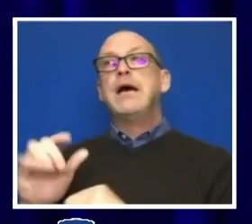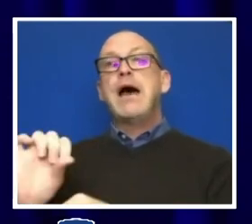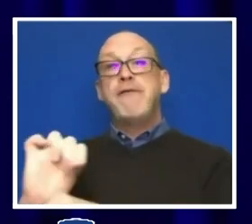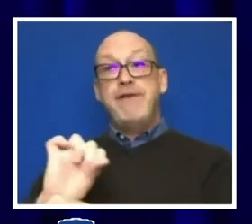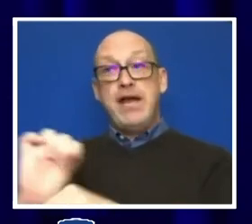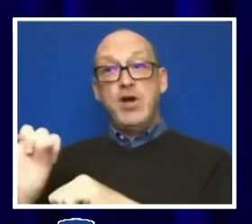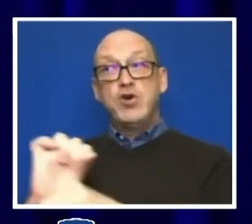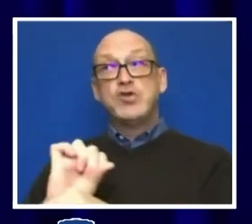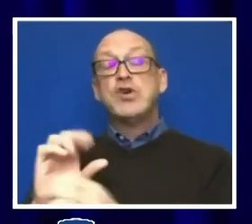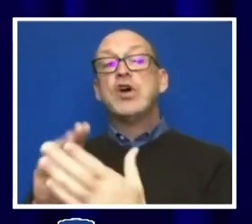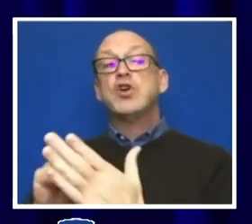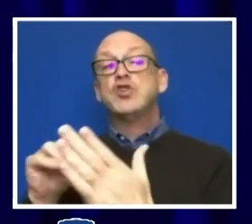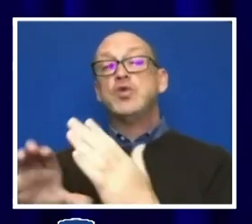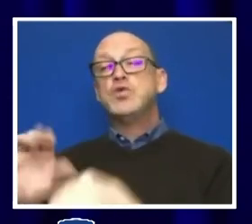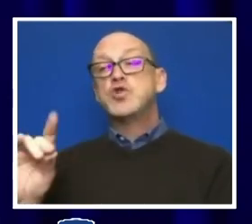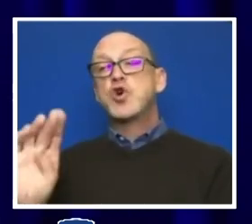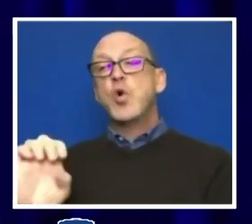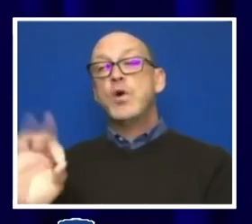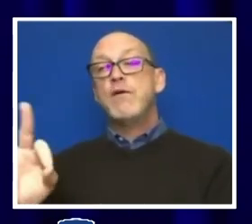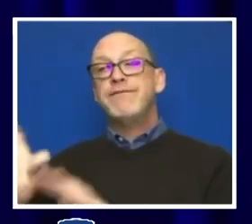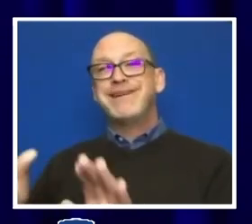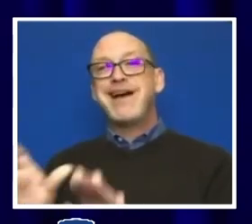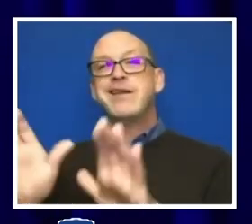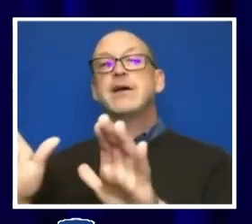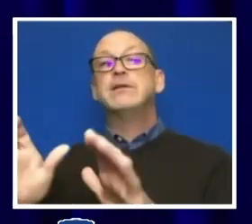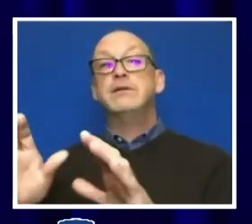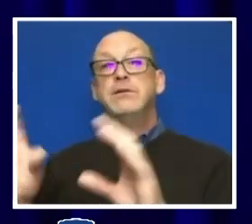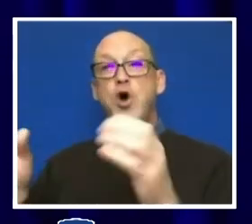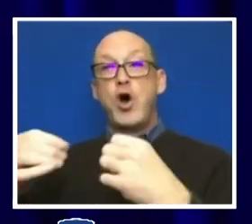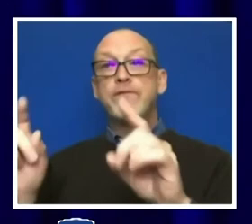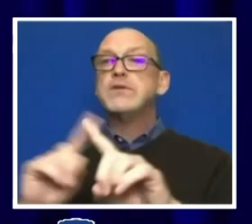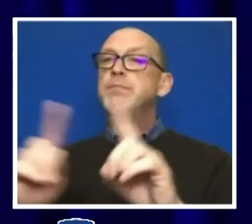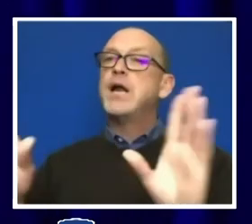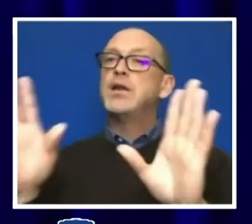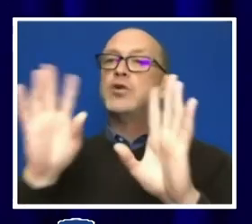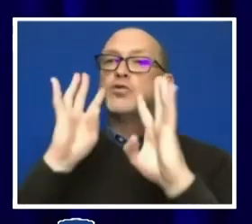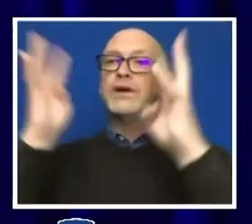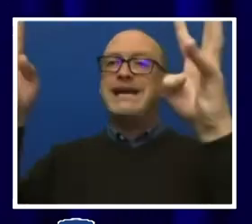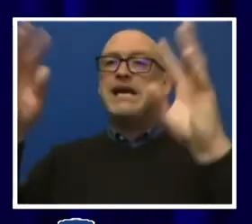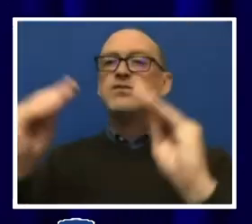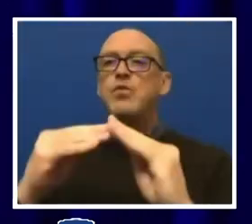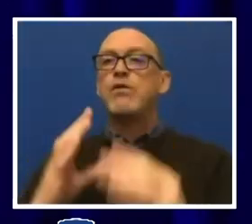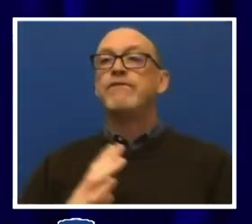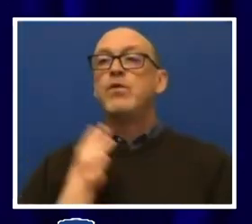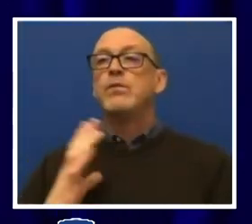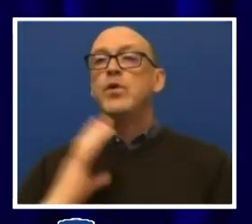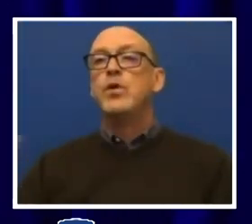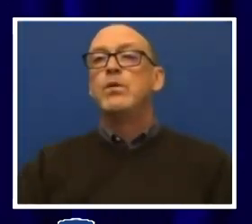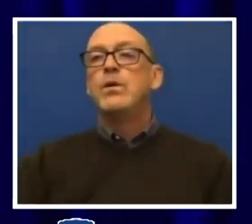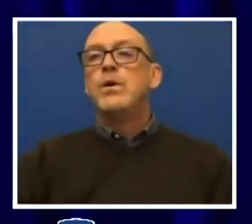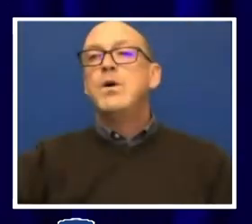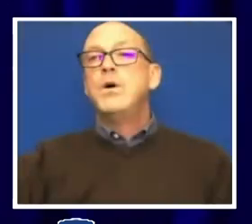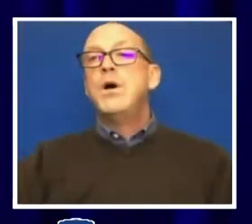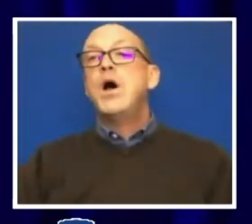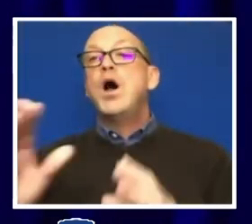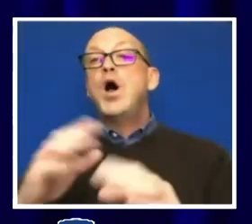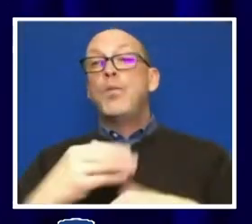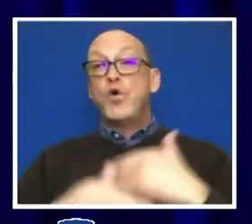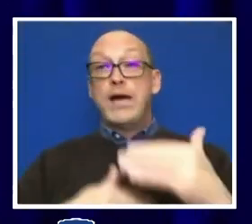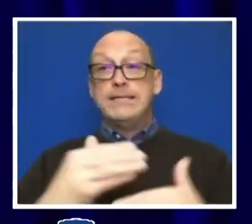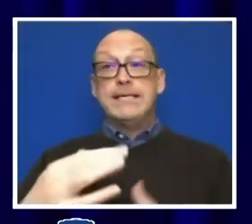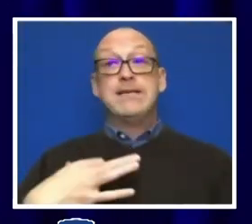Code of Conduct Office. But this creates a more formal process, again, a voluntary process.